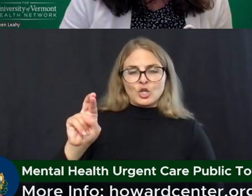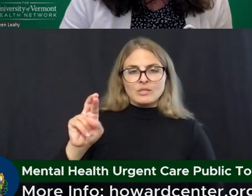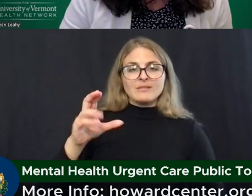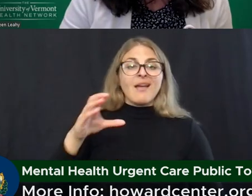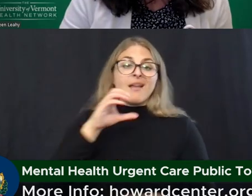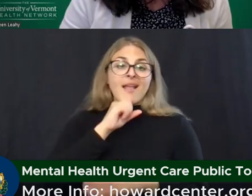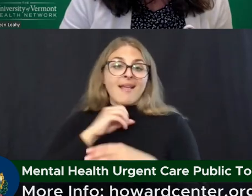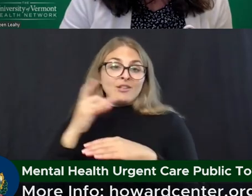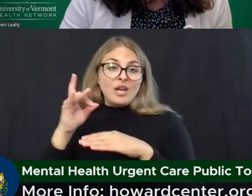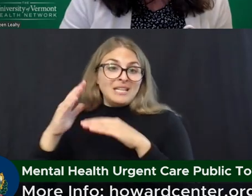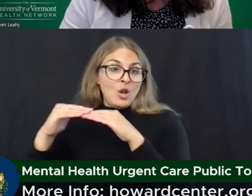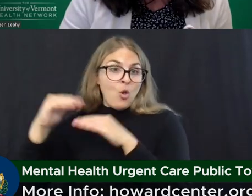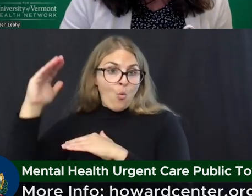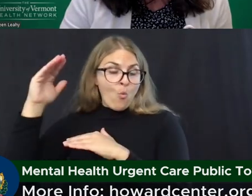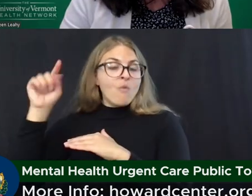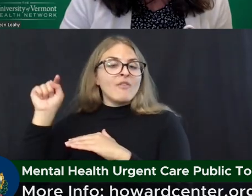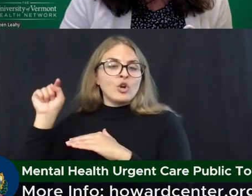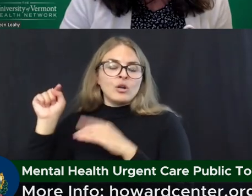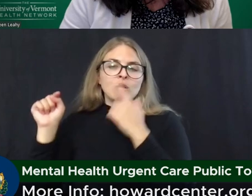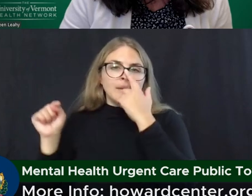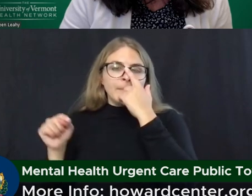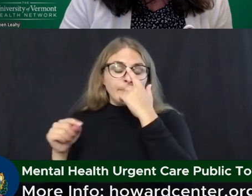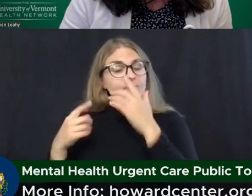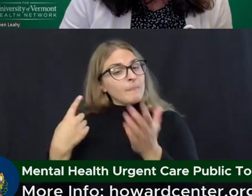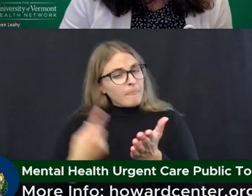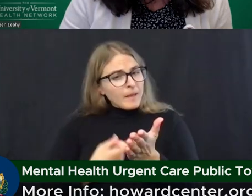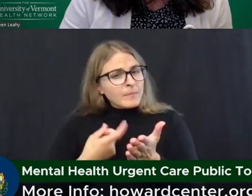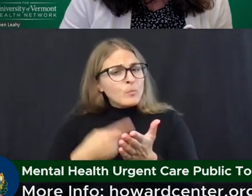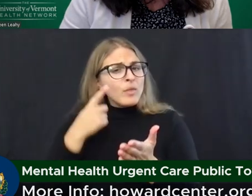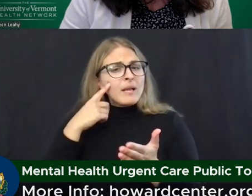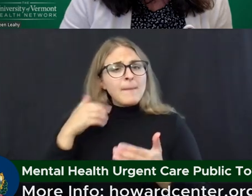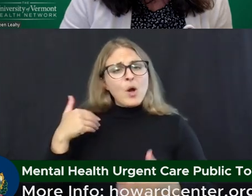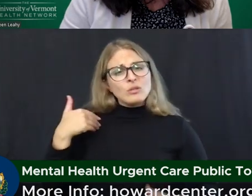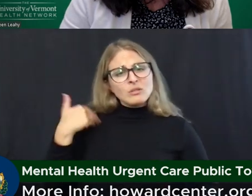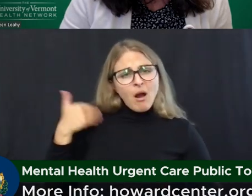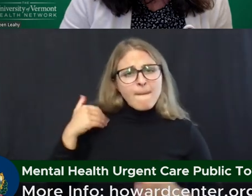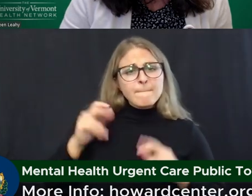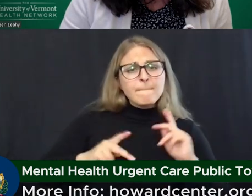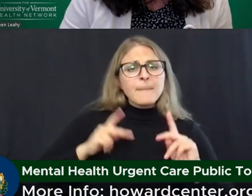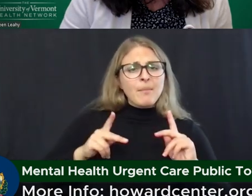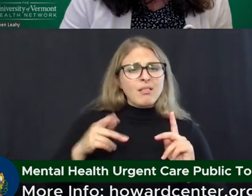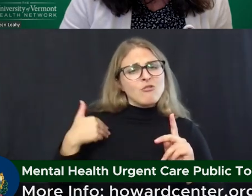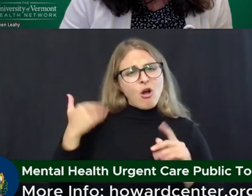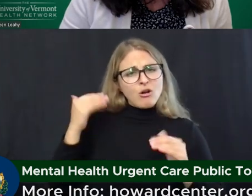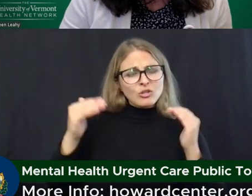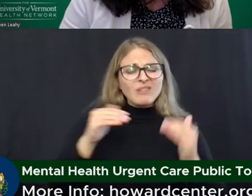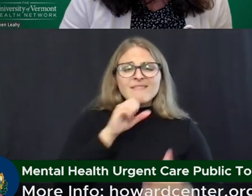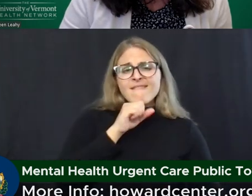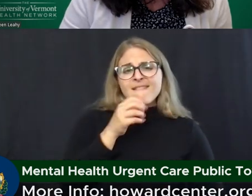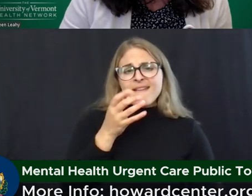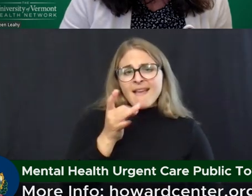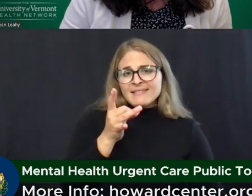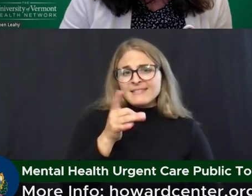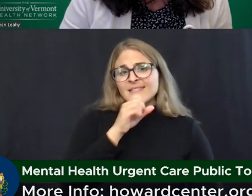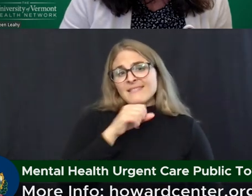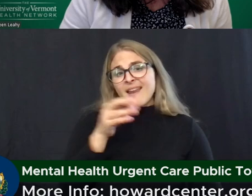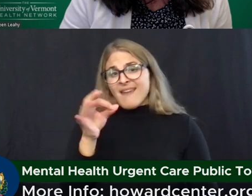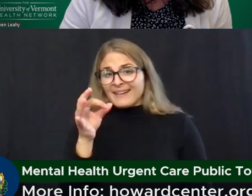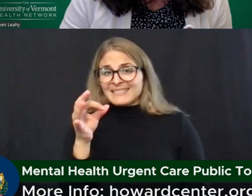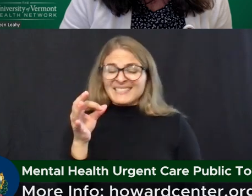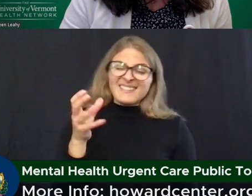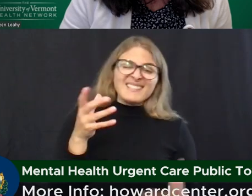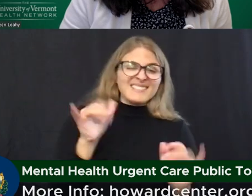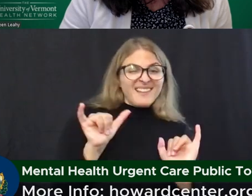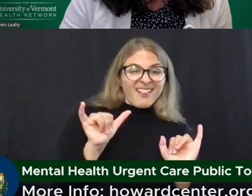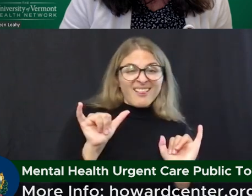18 and over. So sometimes we think about adolescents and young adults, there are 18 and 19 year olds who I would probably define as